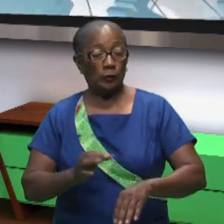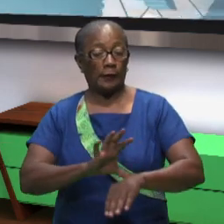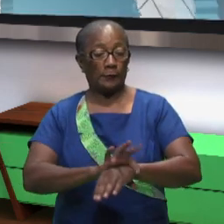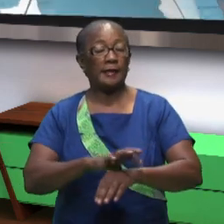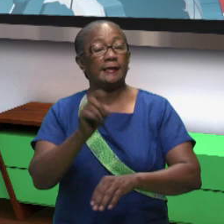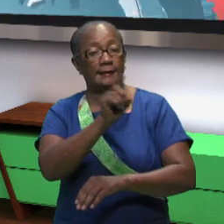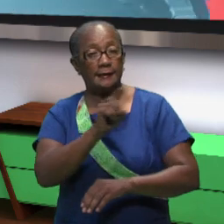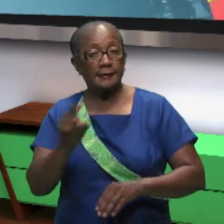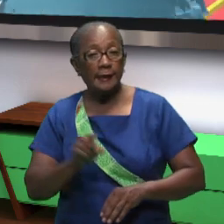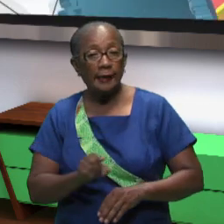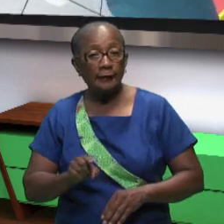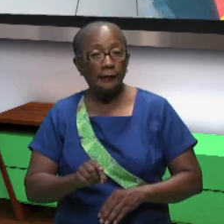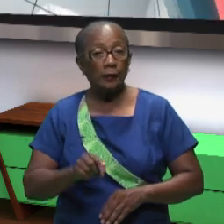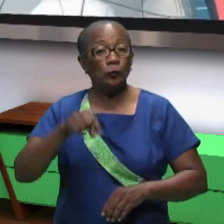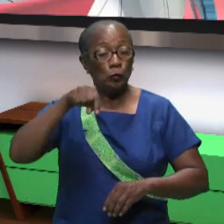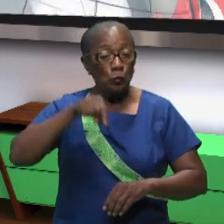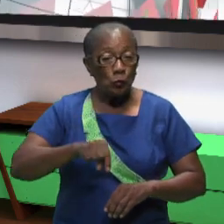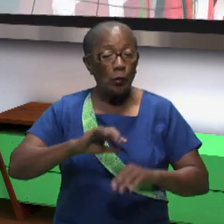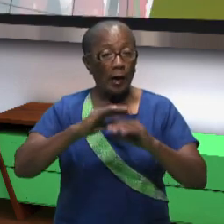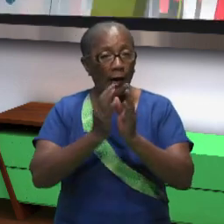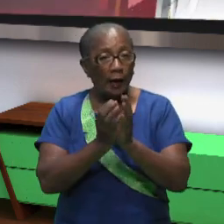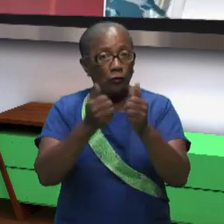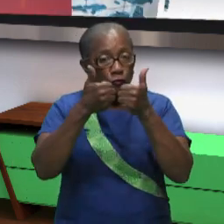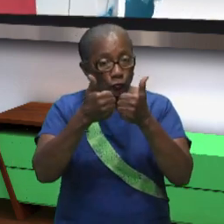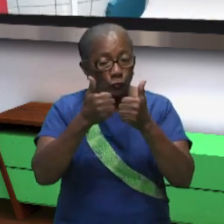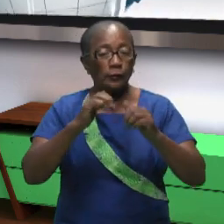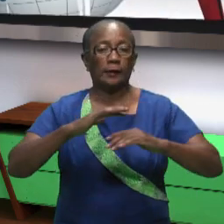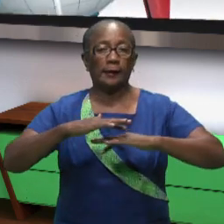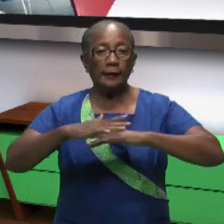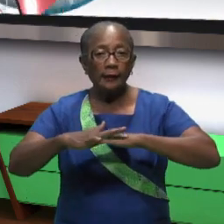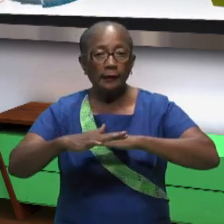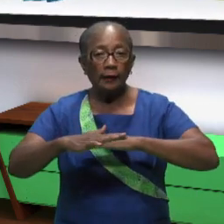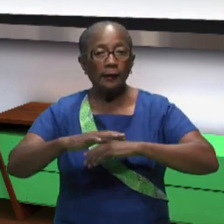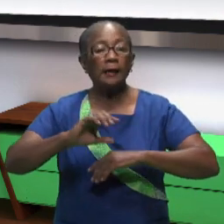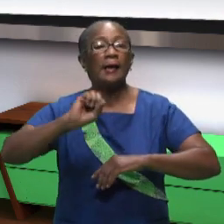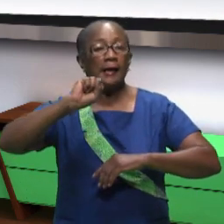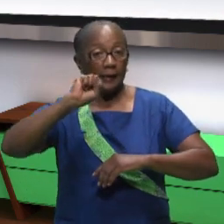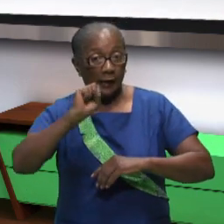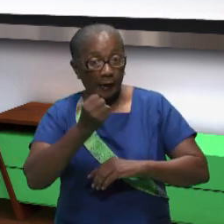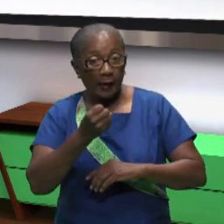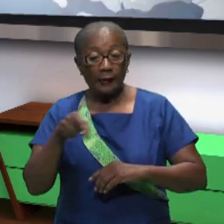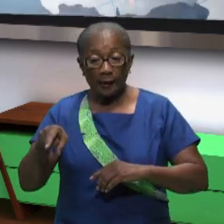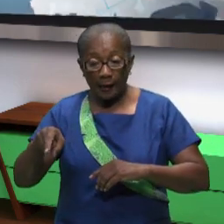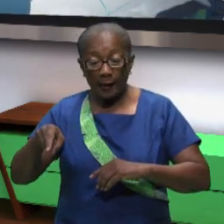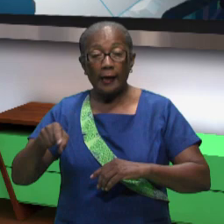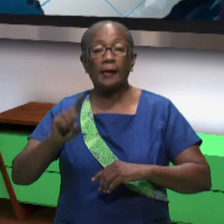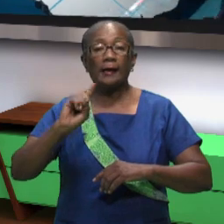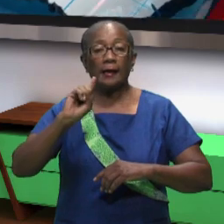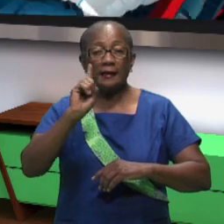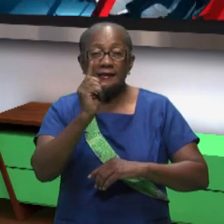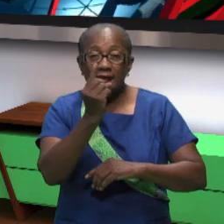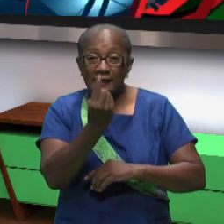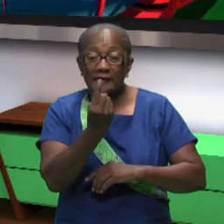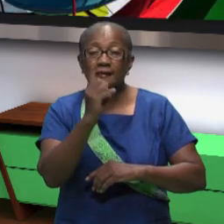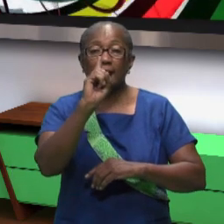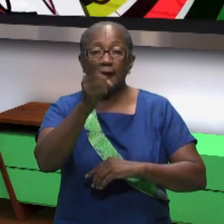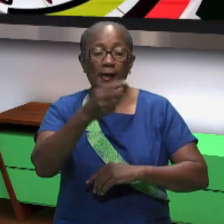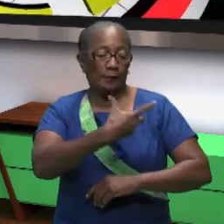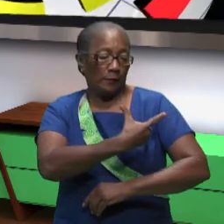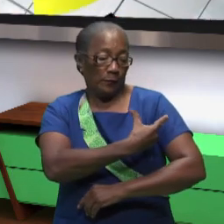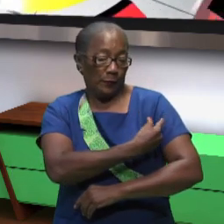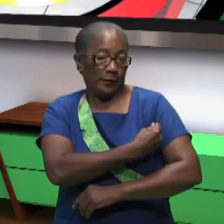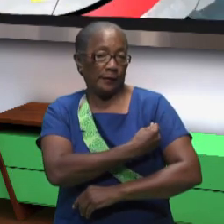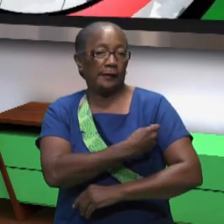health namely the medical mission the infrastructure will be prepared so that gramang aboy coney can get his first